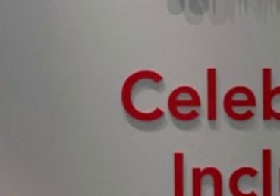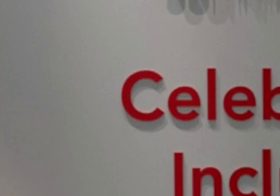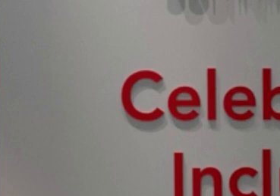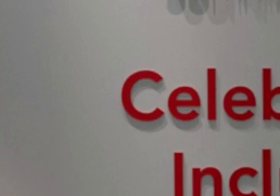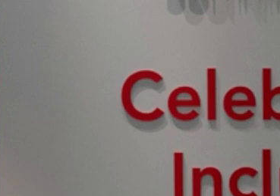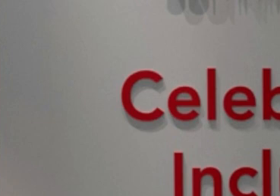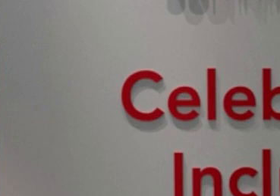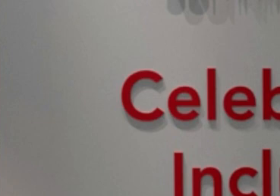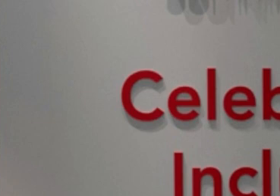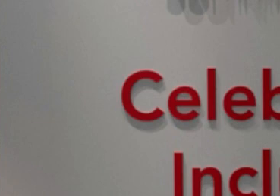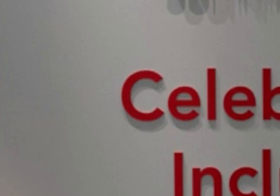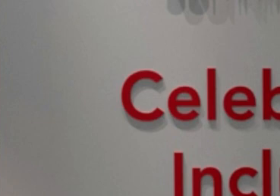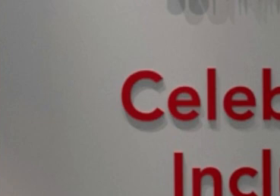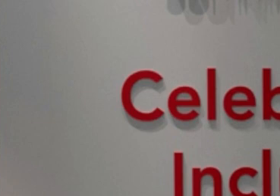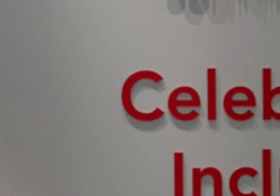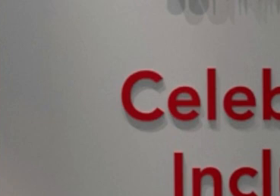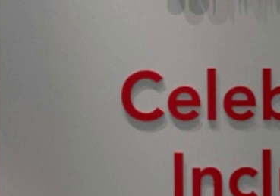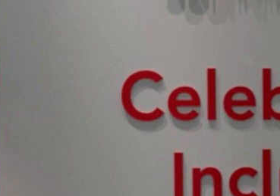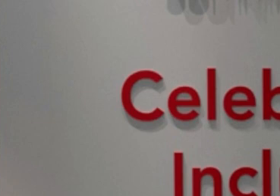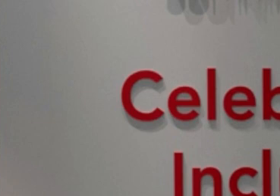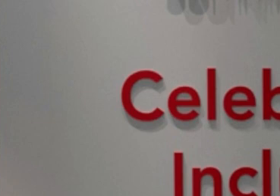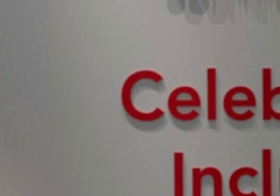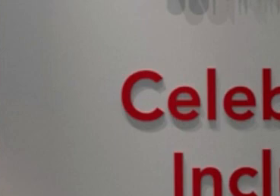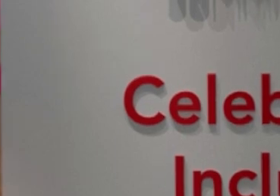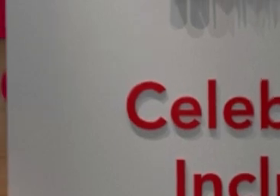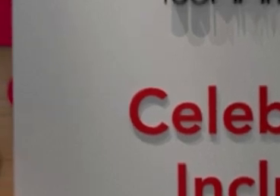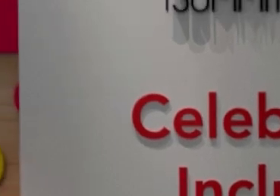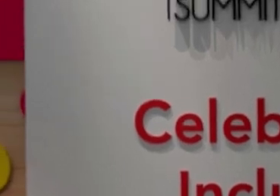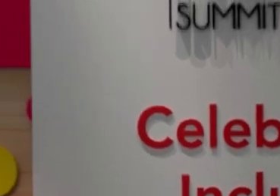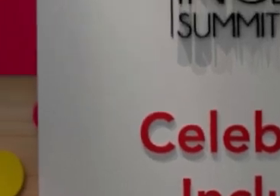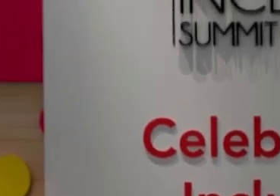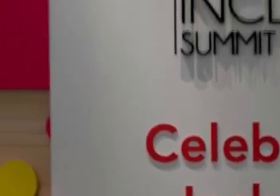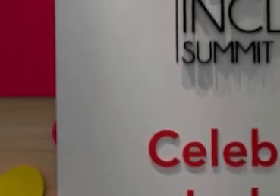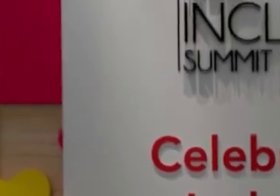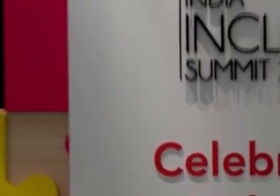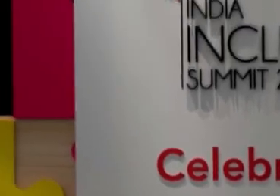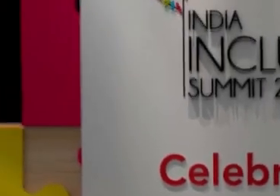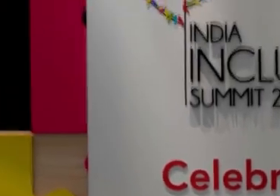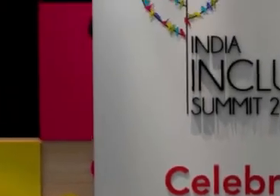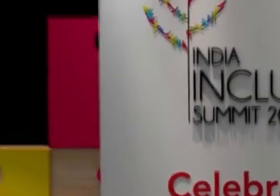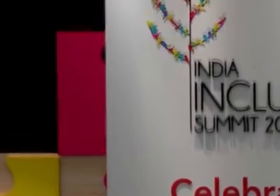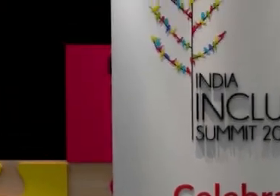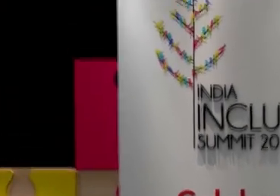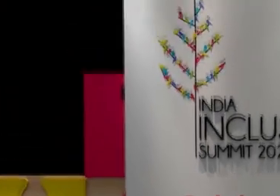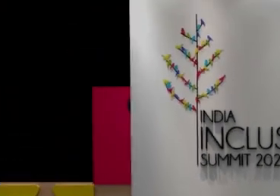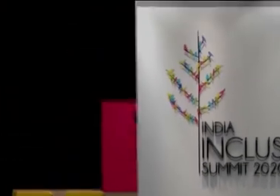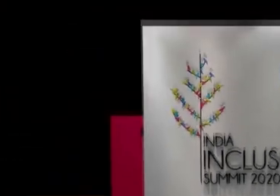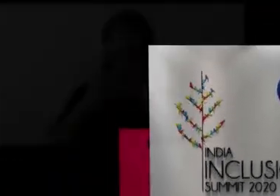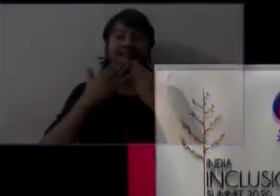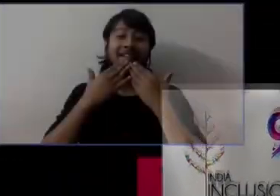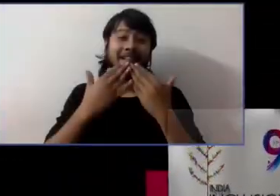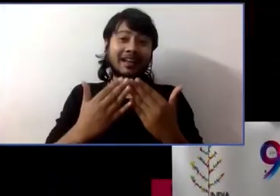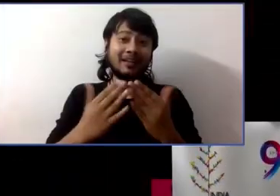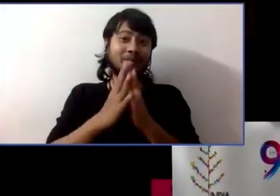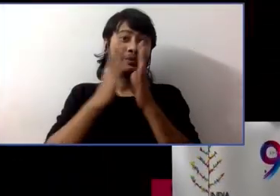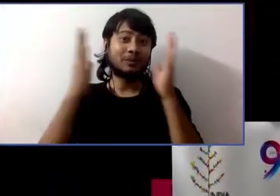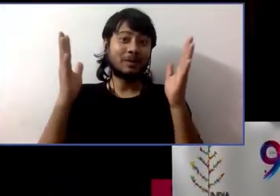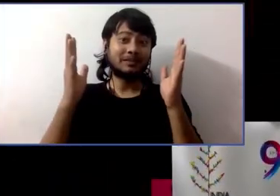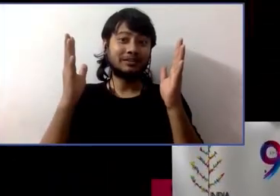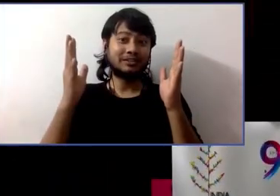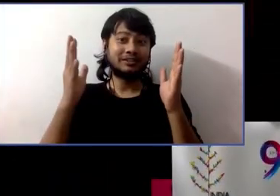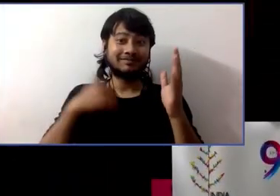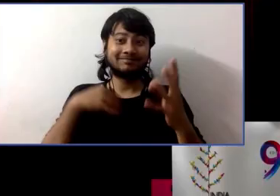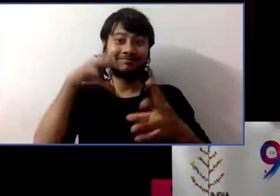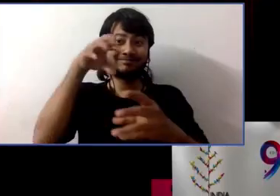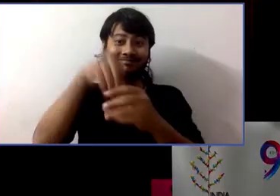skills that samuel continues to teach me every day thank you so much for having me it's been an honor and enjoy the rest of the